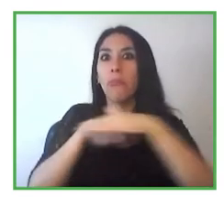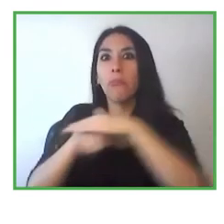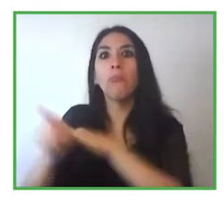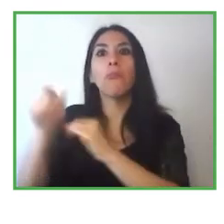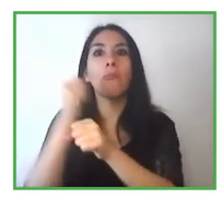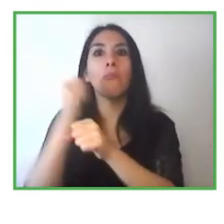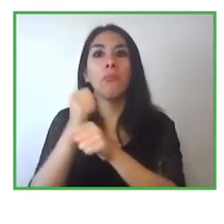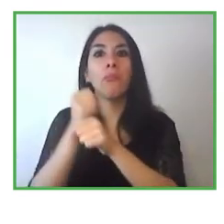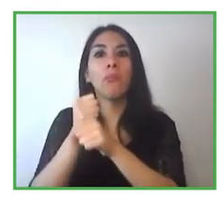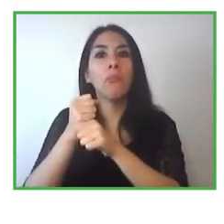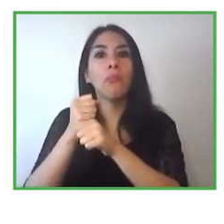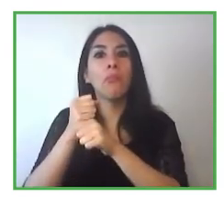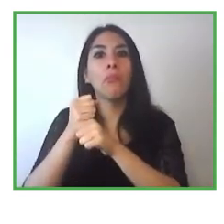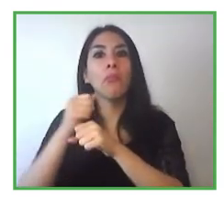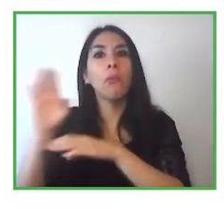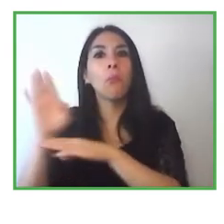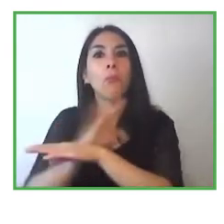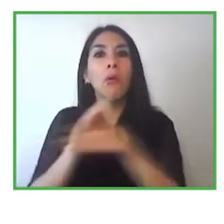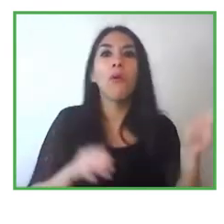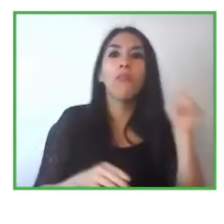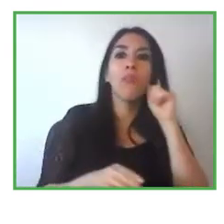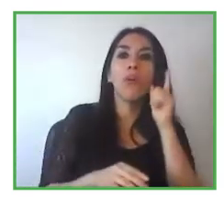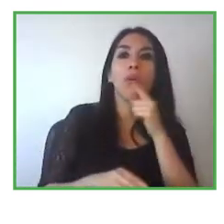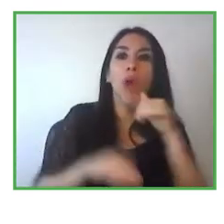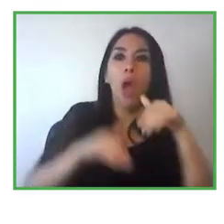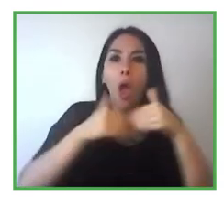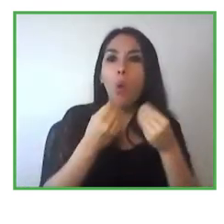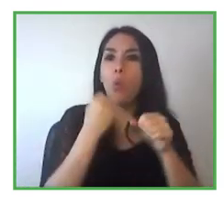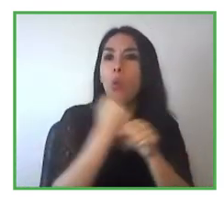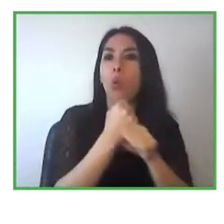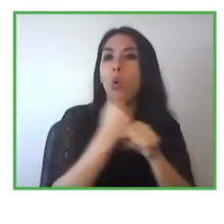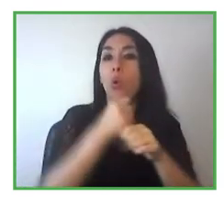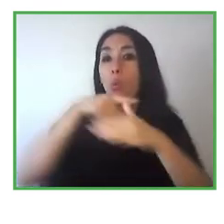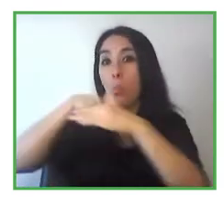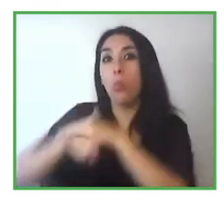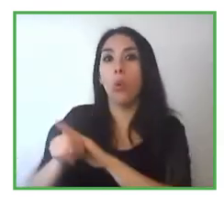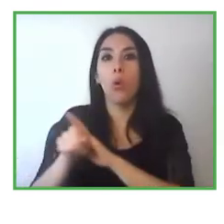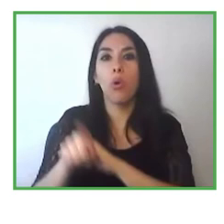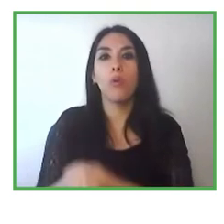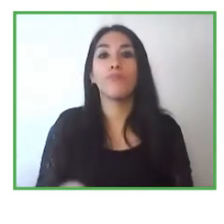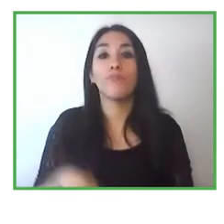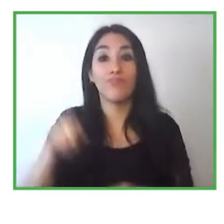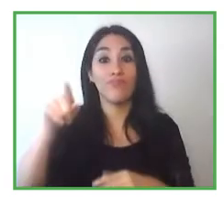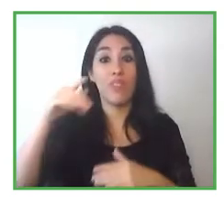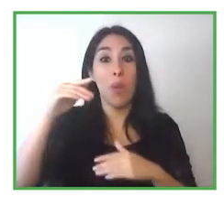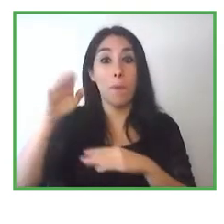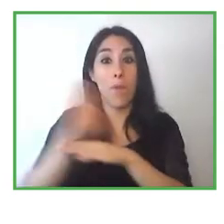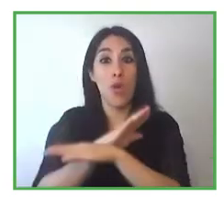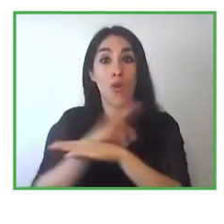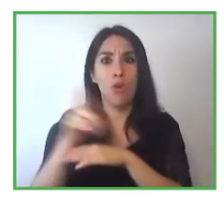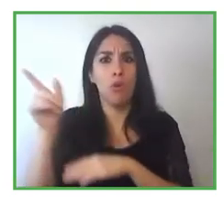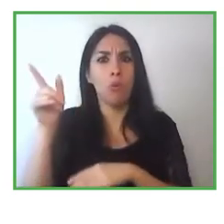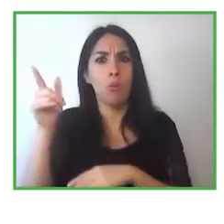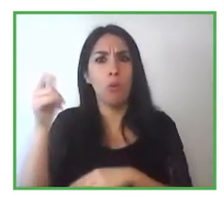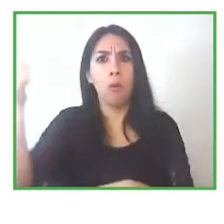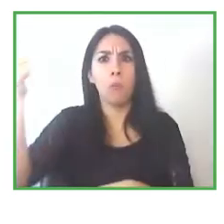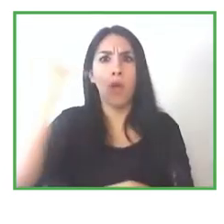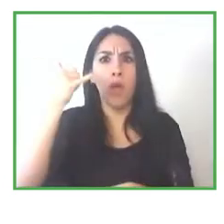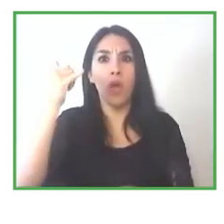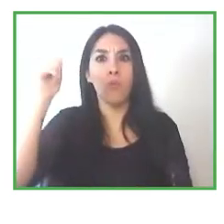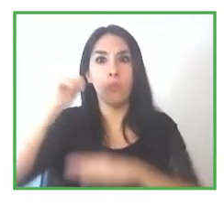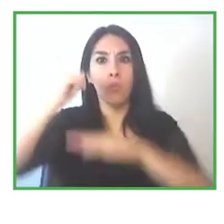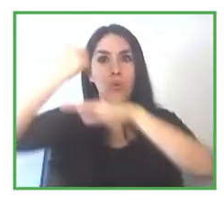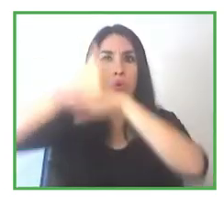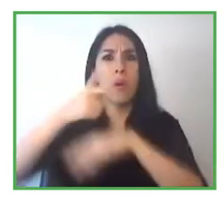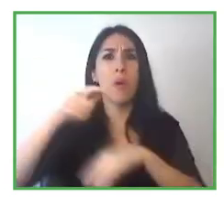company as industrial operators and the employer calls me desperation the next